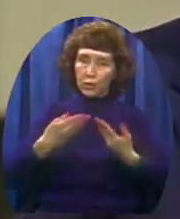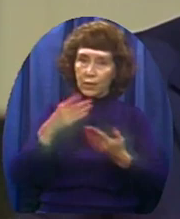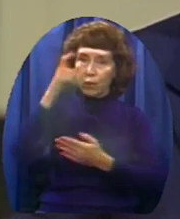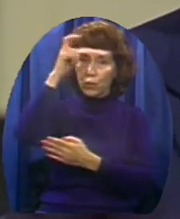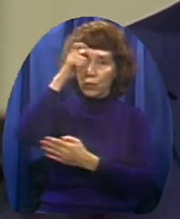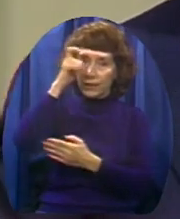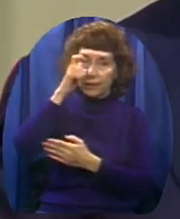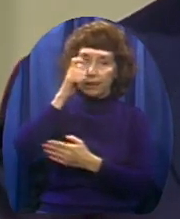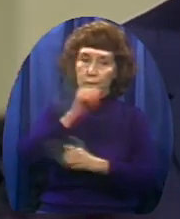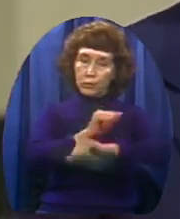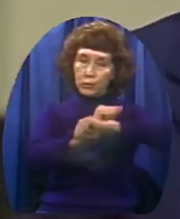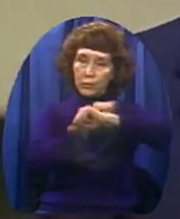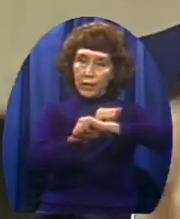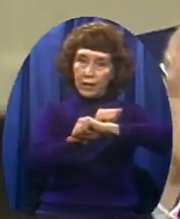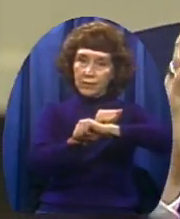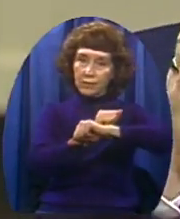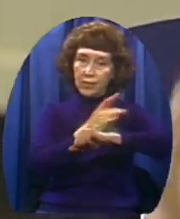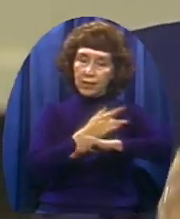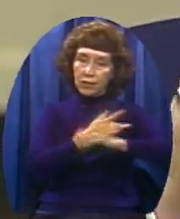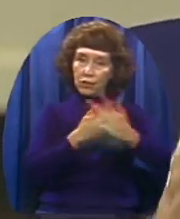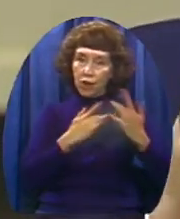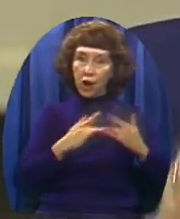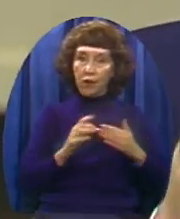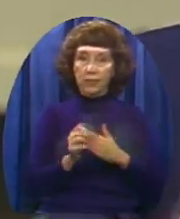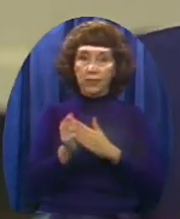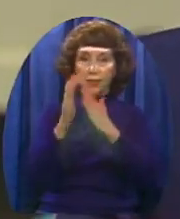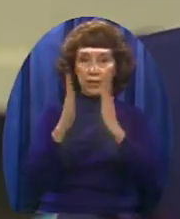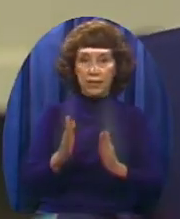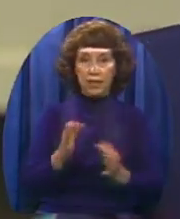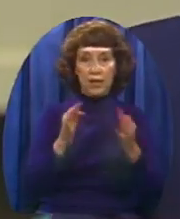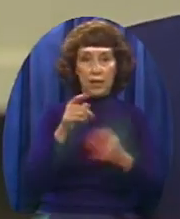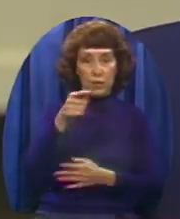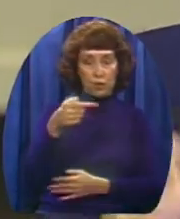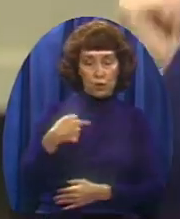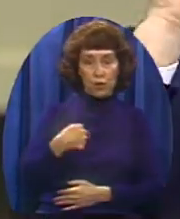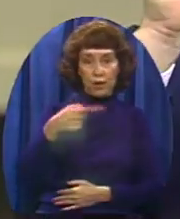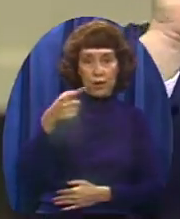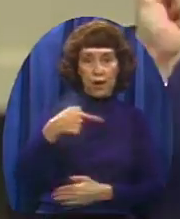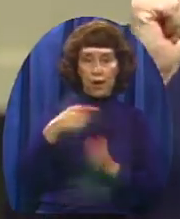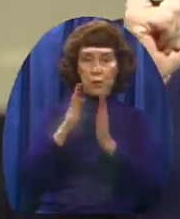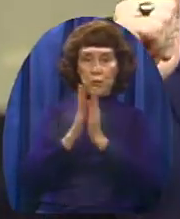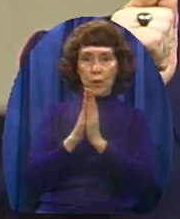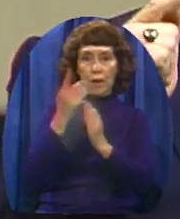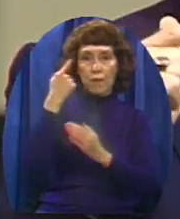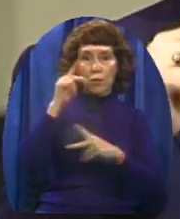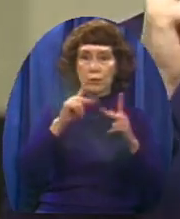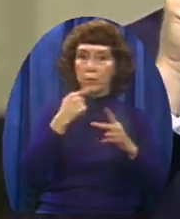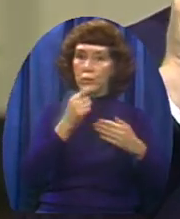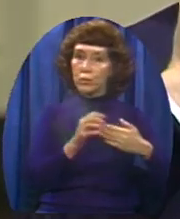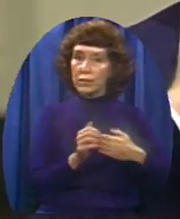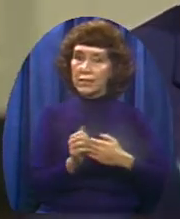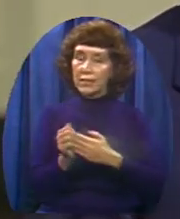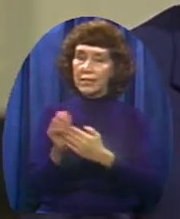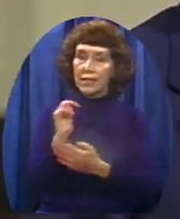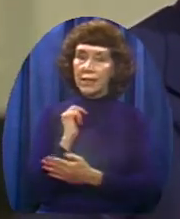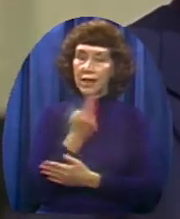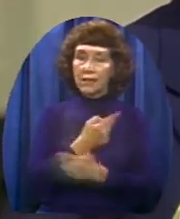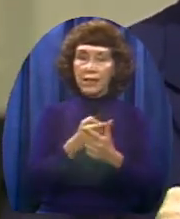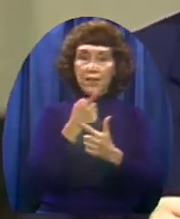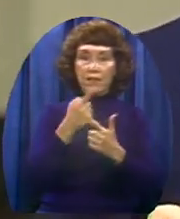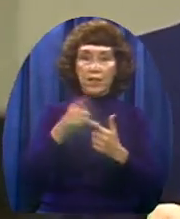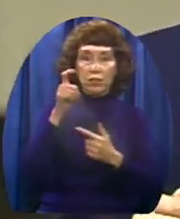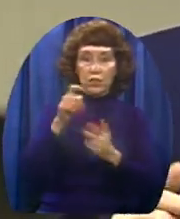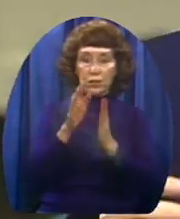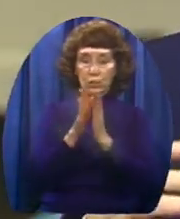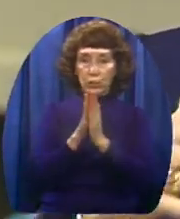will speak to them And if we pray for those who are over us We also need to pray that God will give wisdom to the